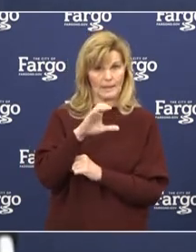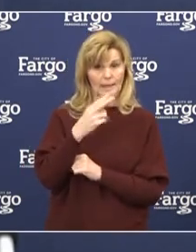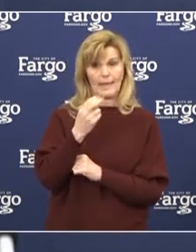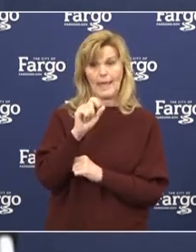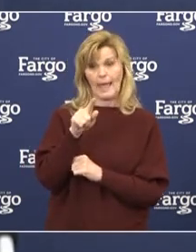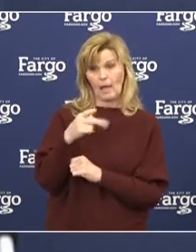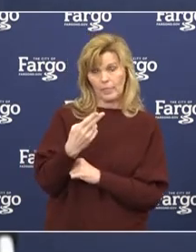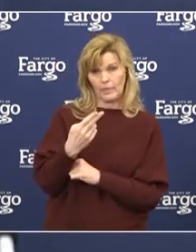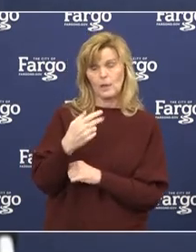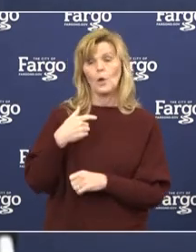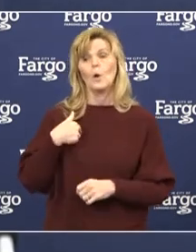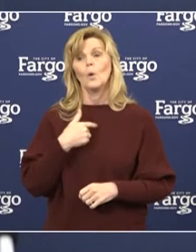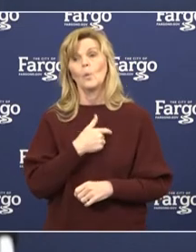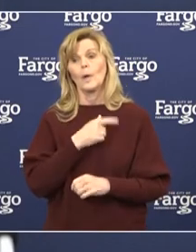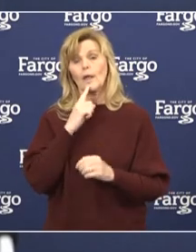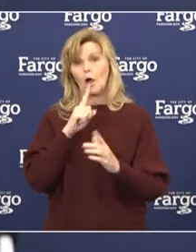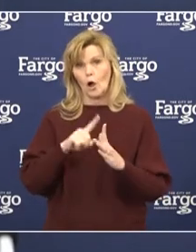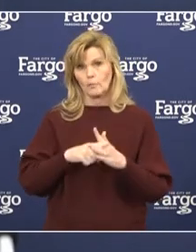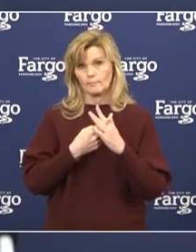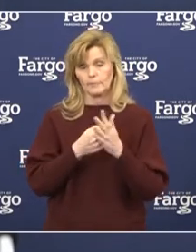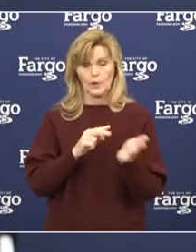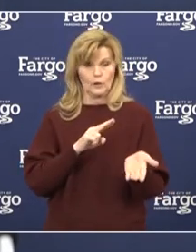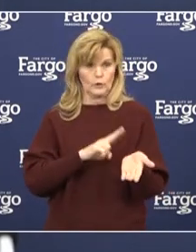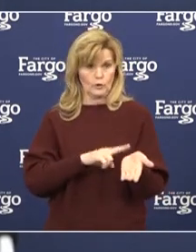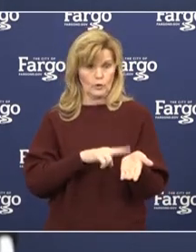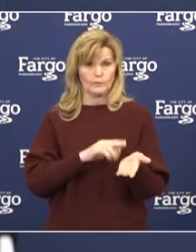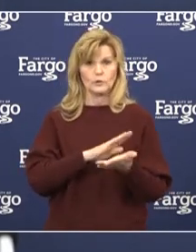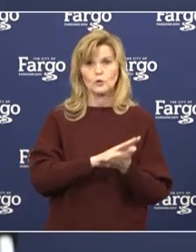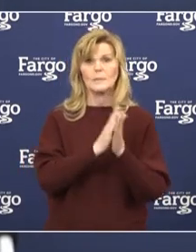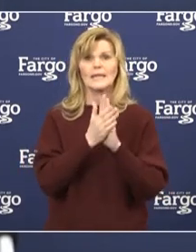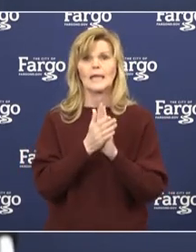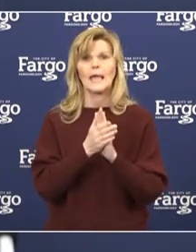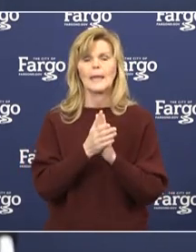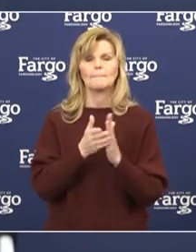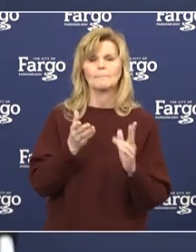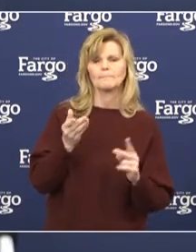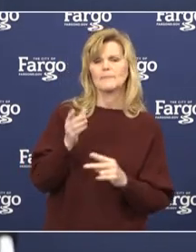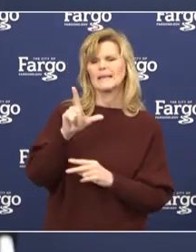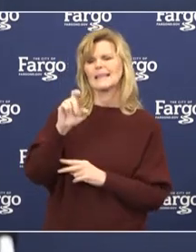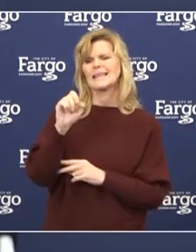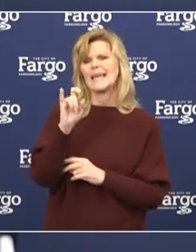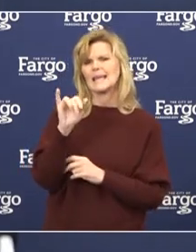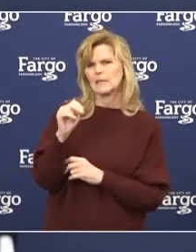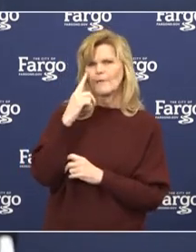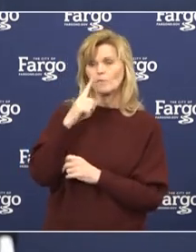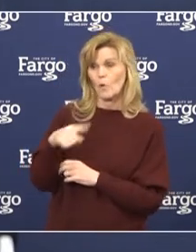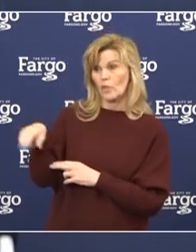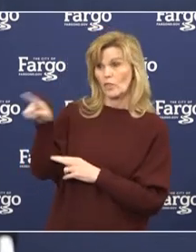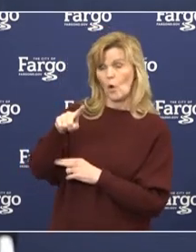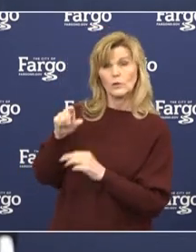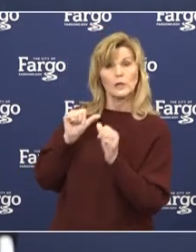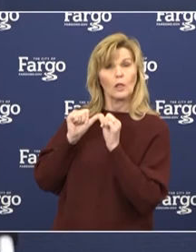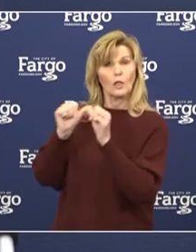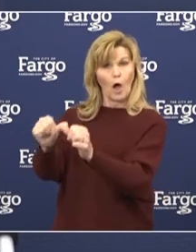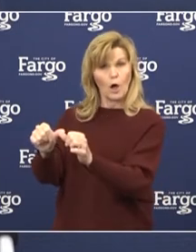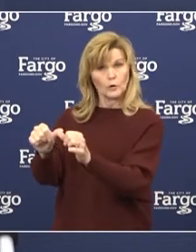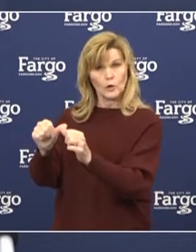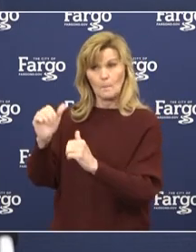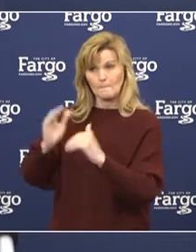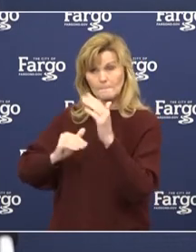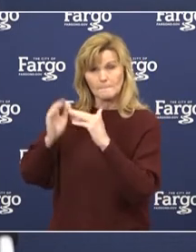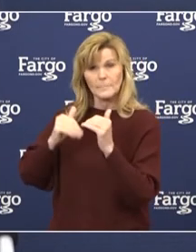public health nurses to be liaisons to our long-term care and congregate living facilities. They